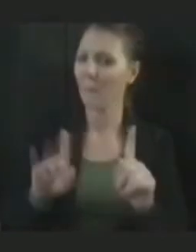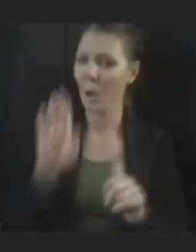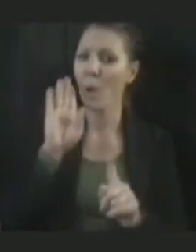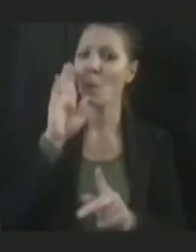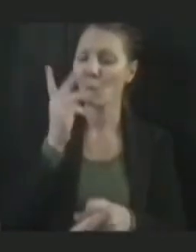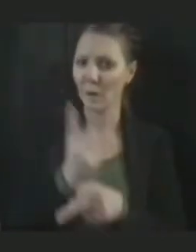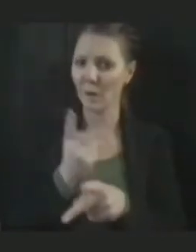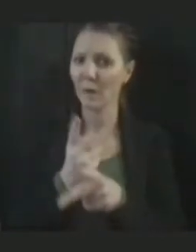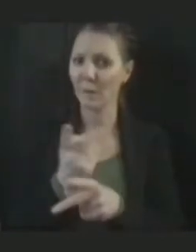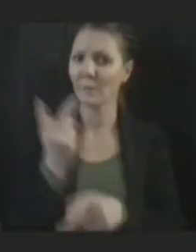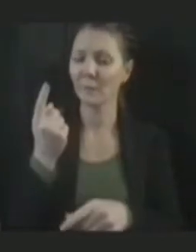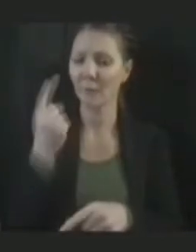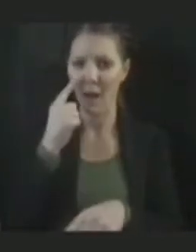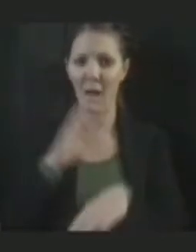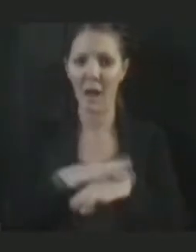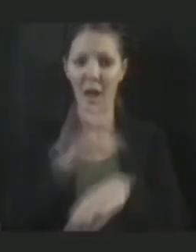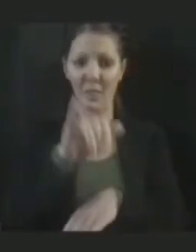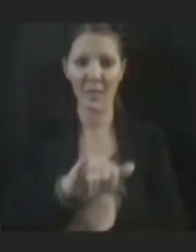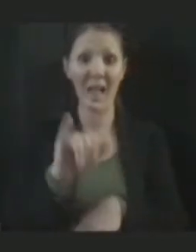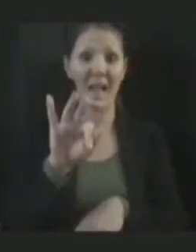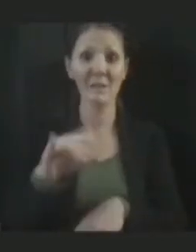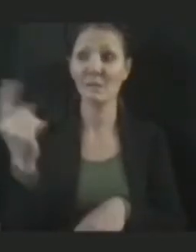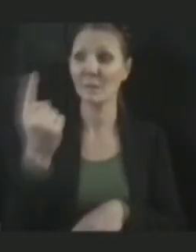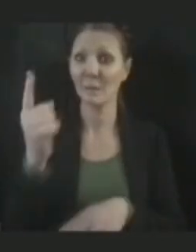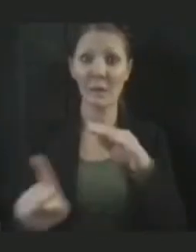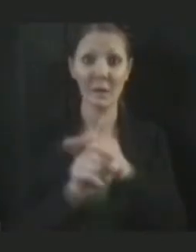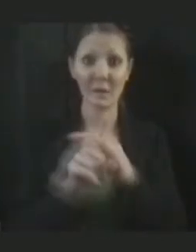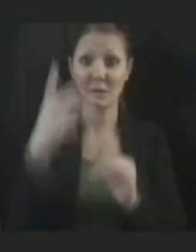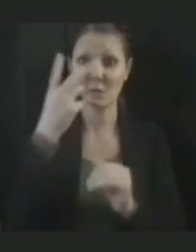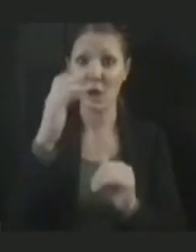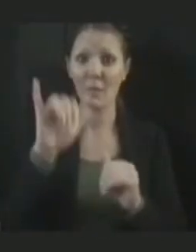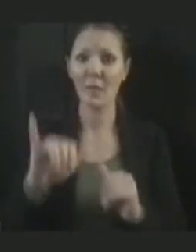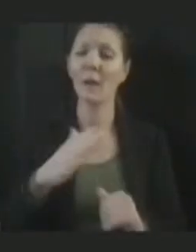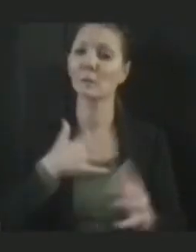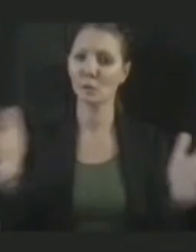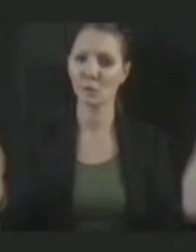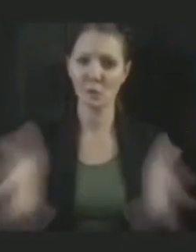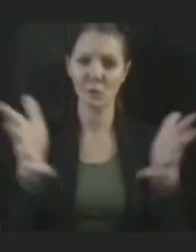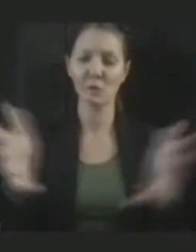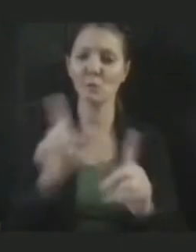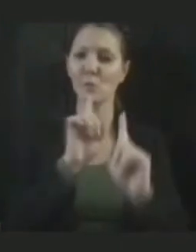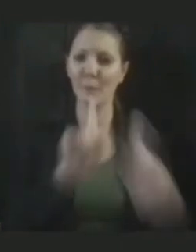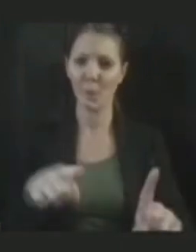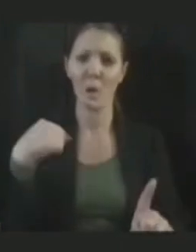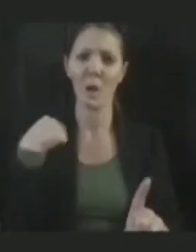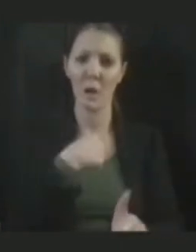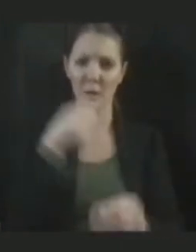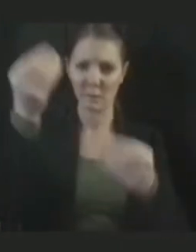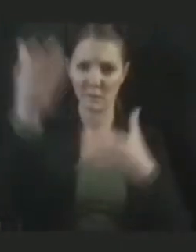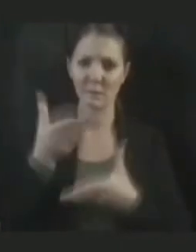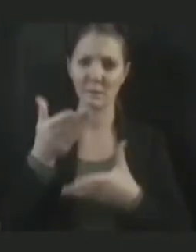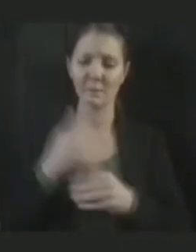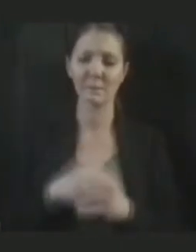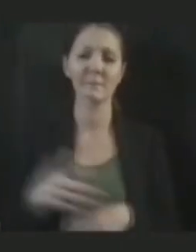encounters any concerns on that, we definitely encourage them to report them to us. Thanks, folks.